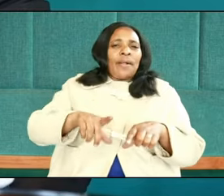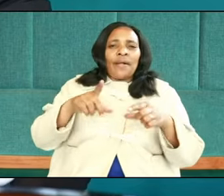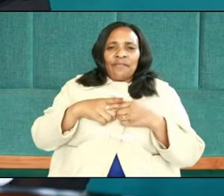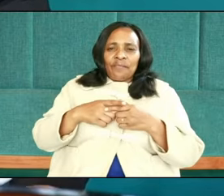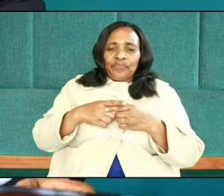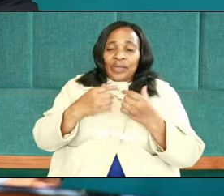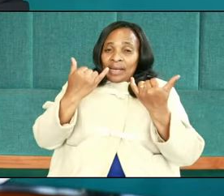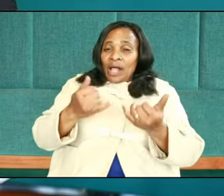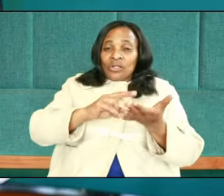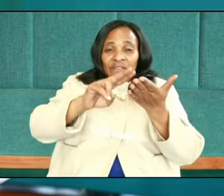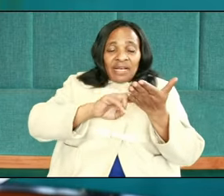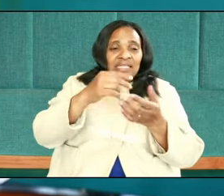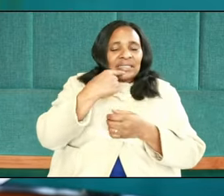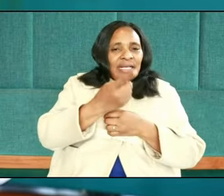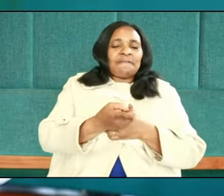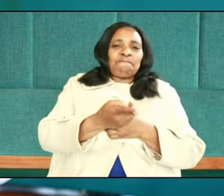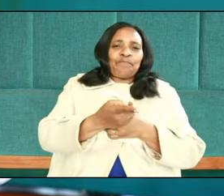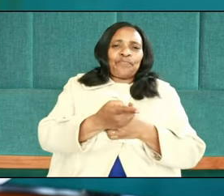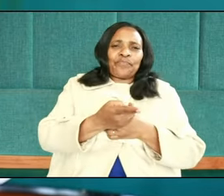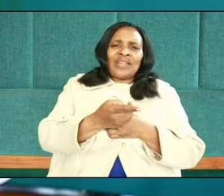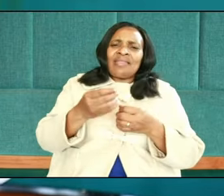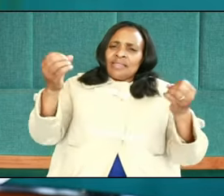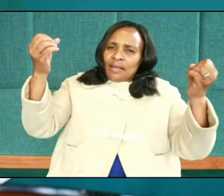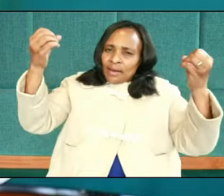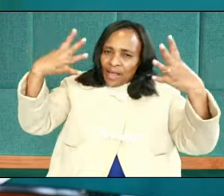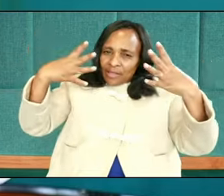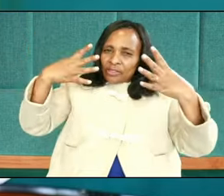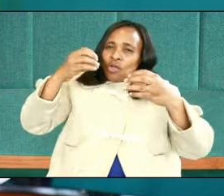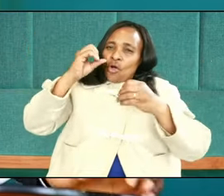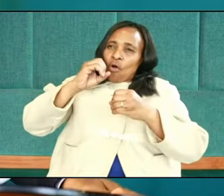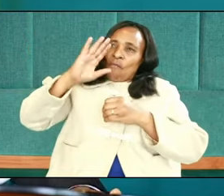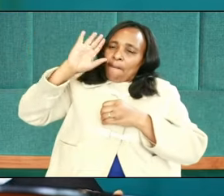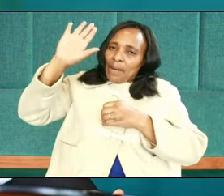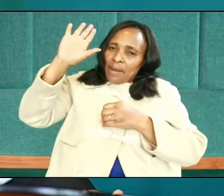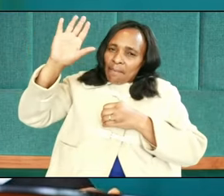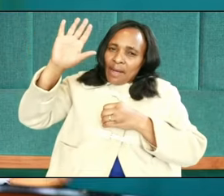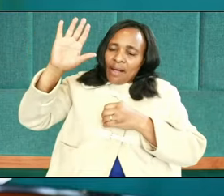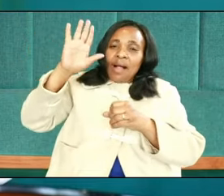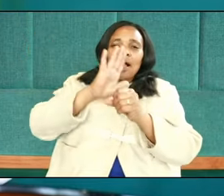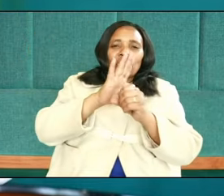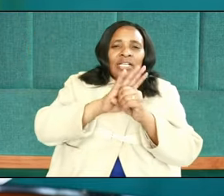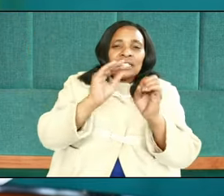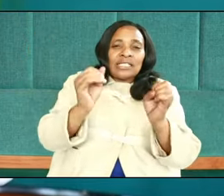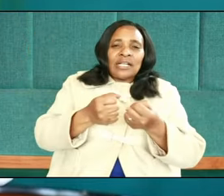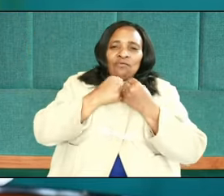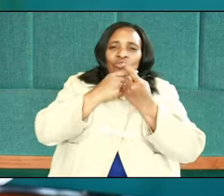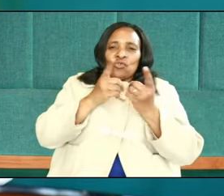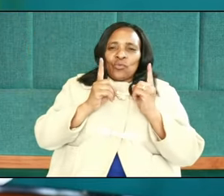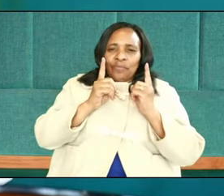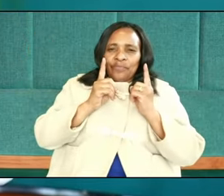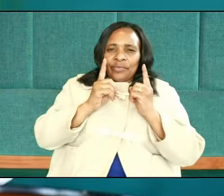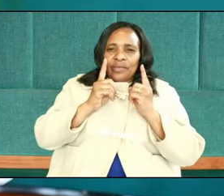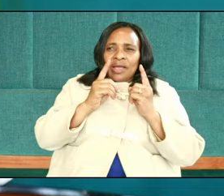The text says it was the light of his continence that saved you. and then it says because